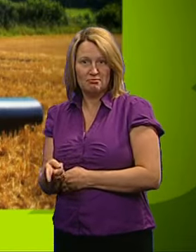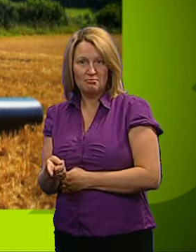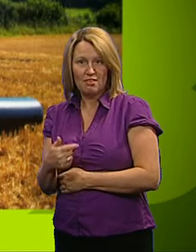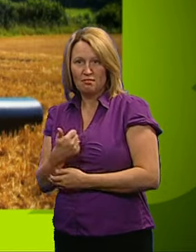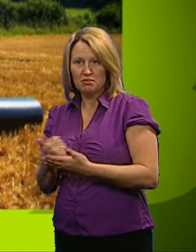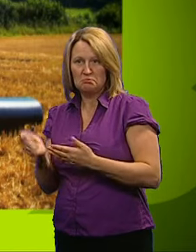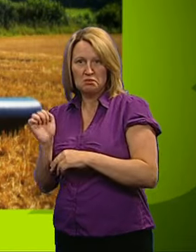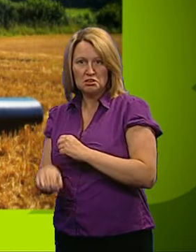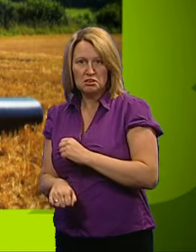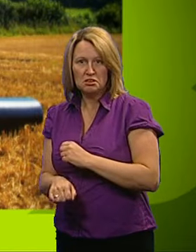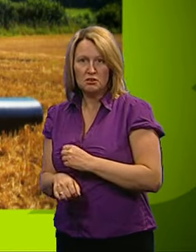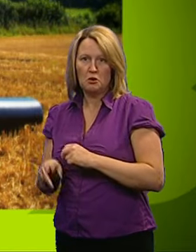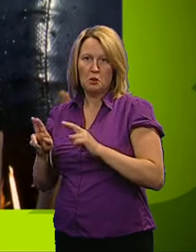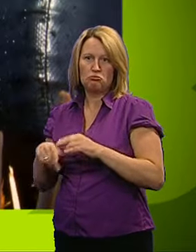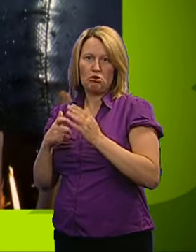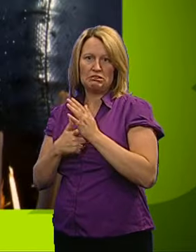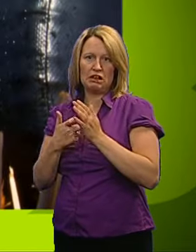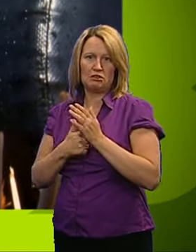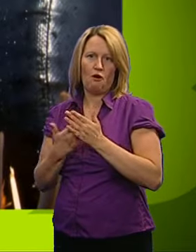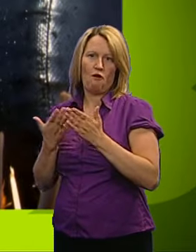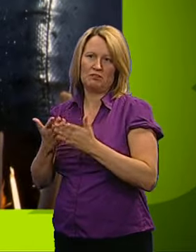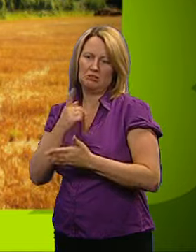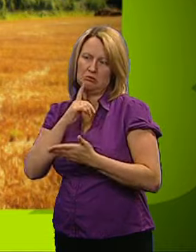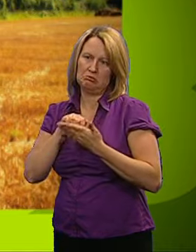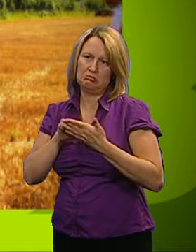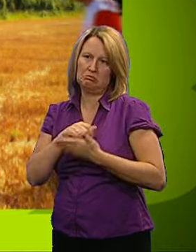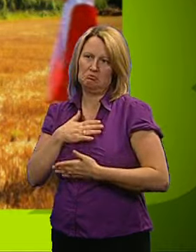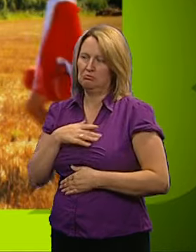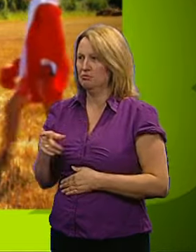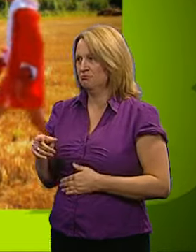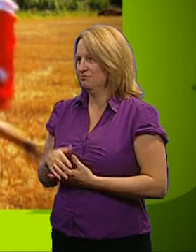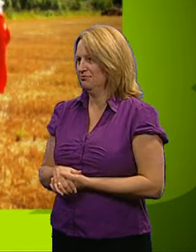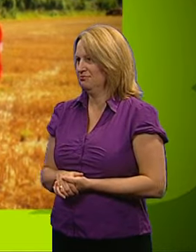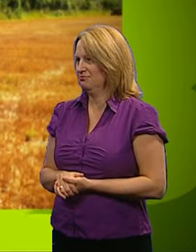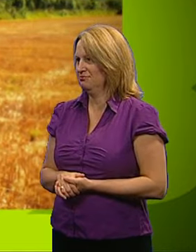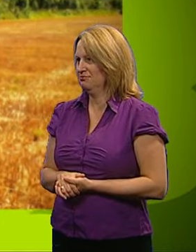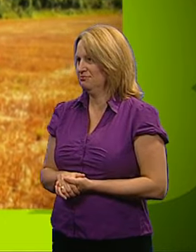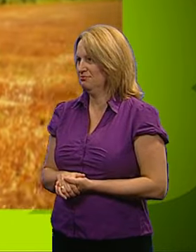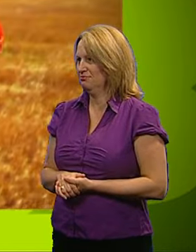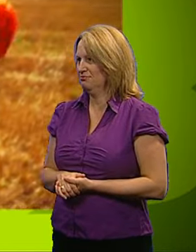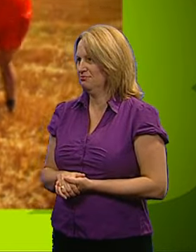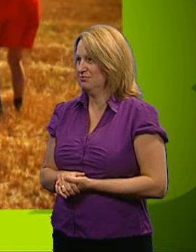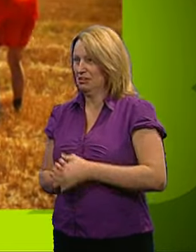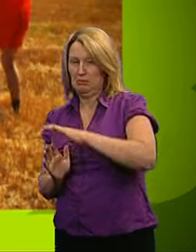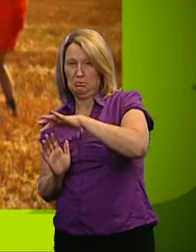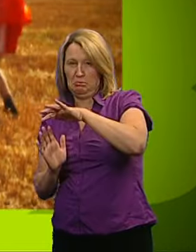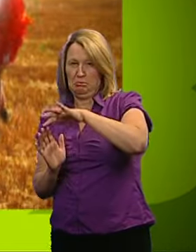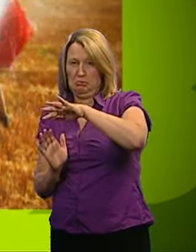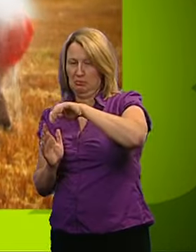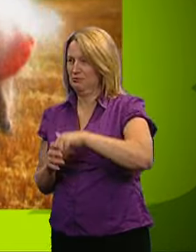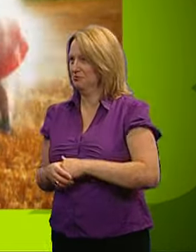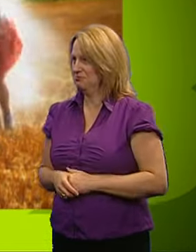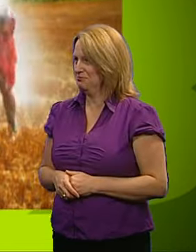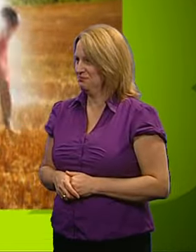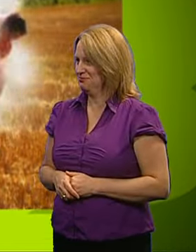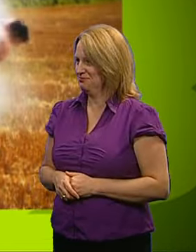truly beaten, our brave loser, Ratius, comes in to offer his condolences. It's not very sporty, nor is that, but it's